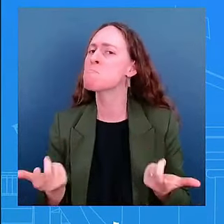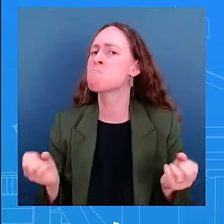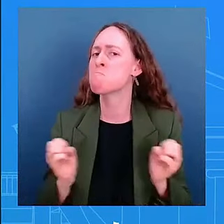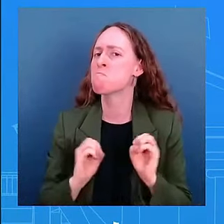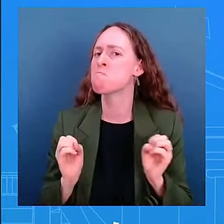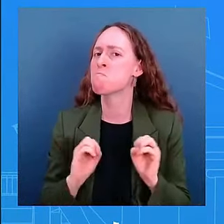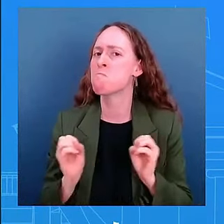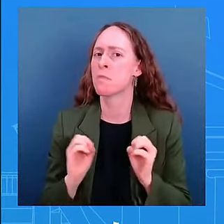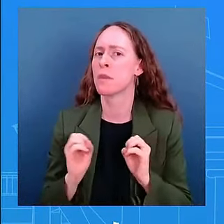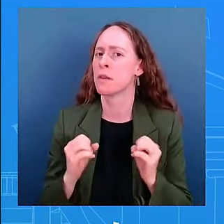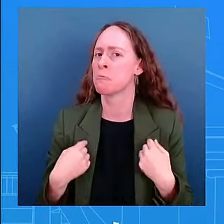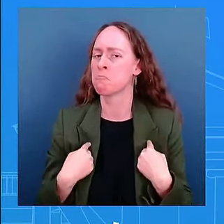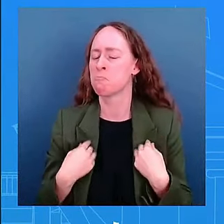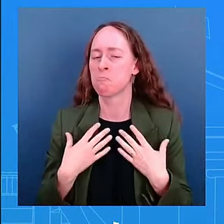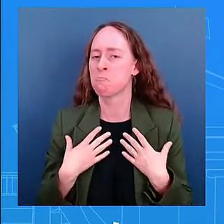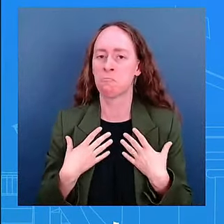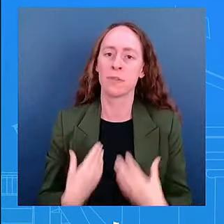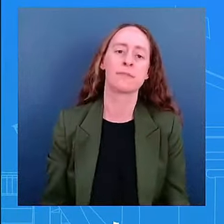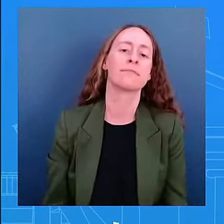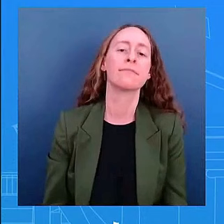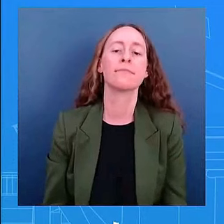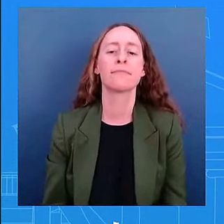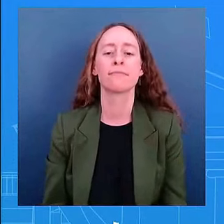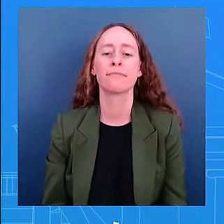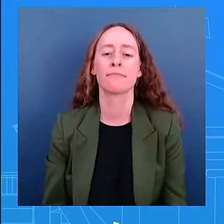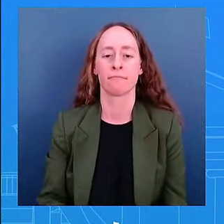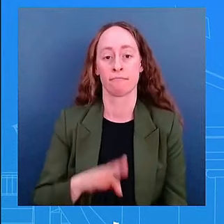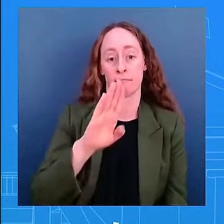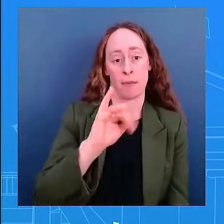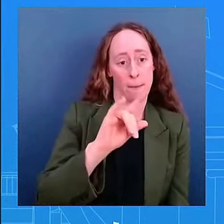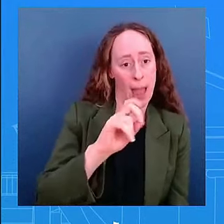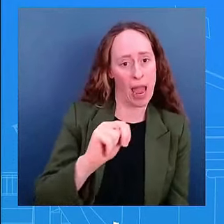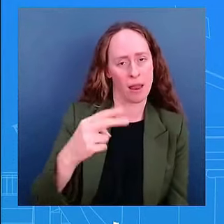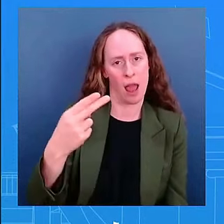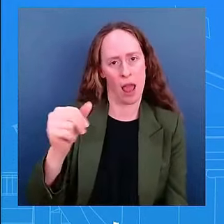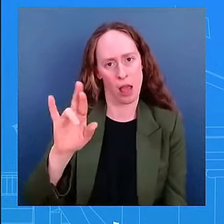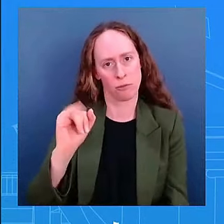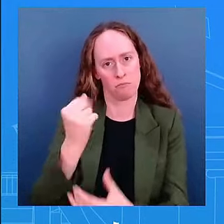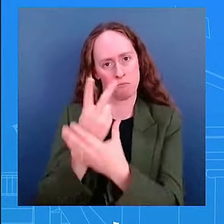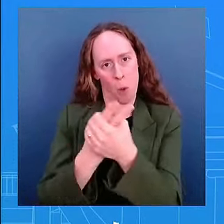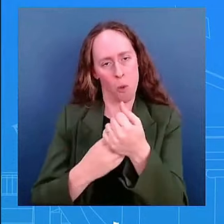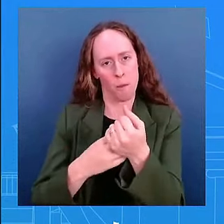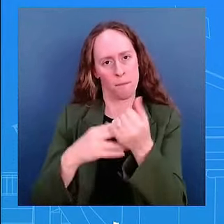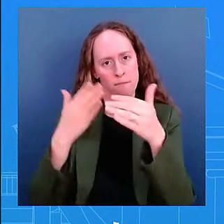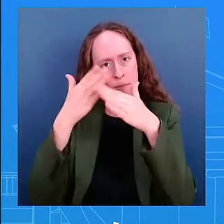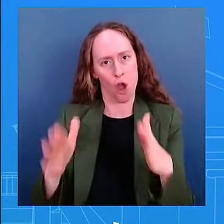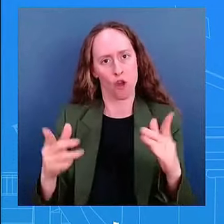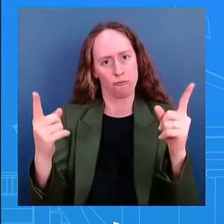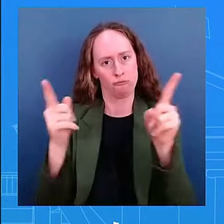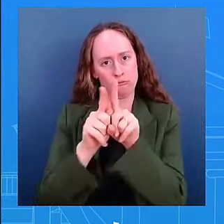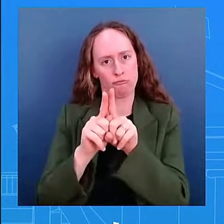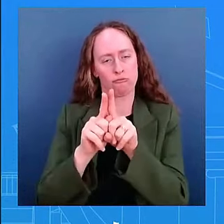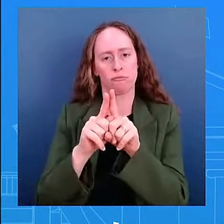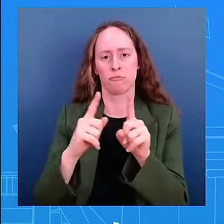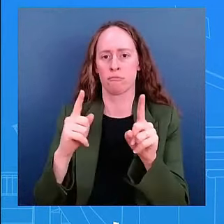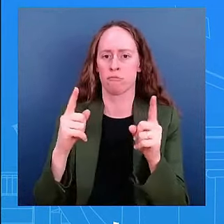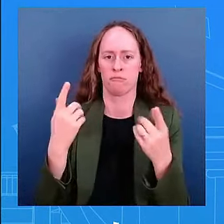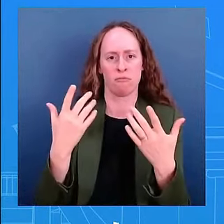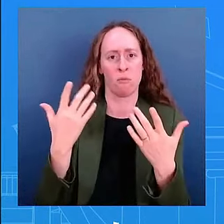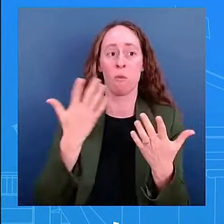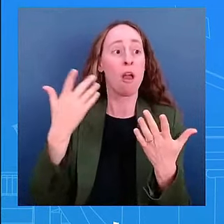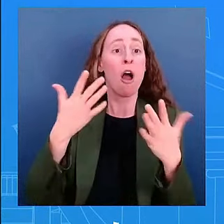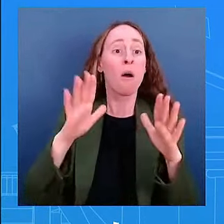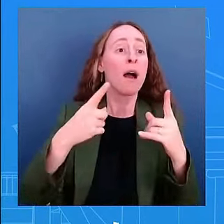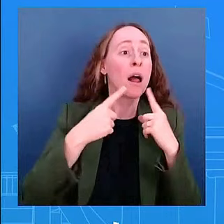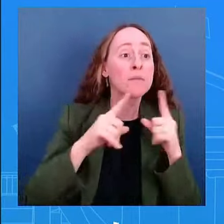administration and everything that we have done the past three and a half years we want to continue to do moving forward and continue to work on